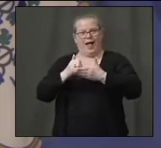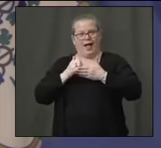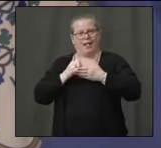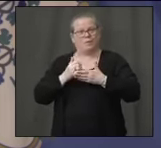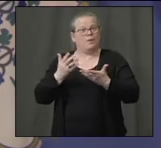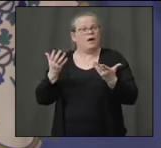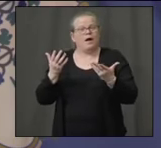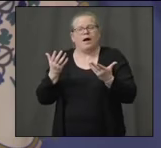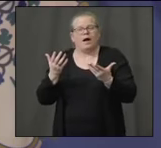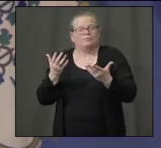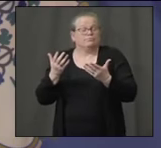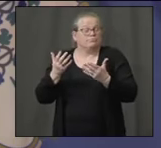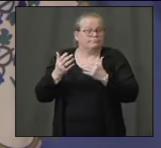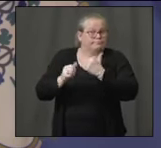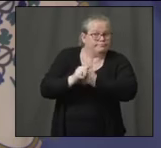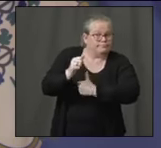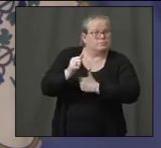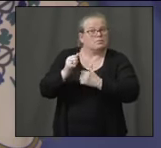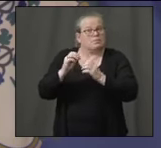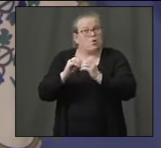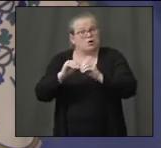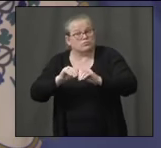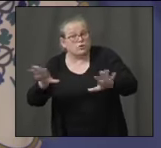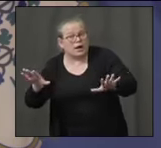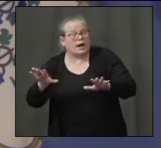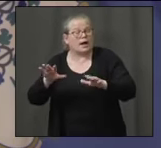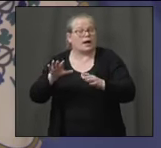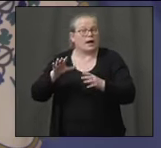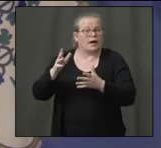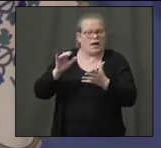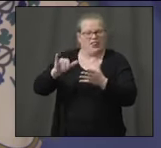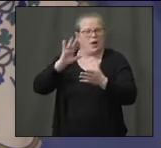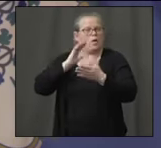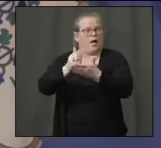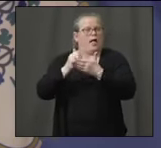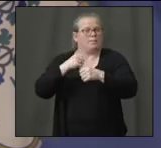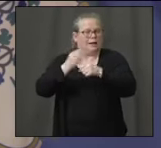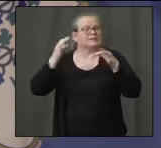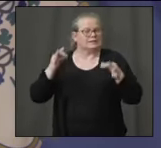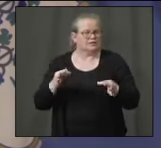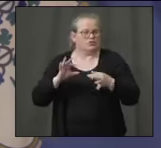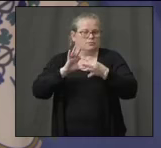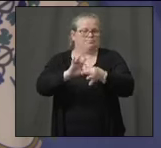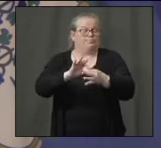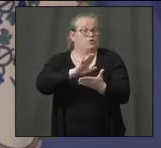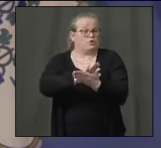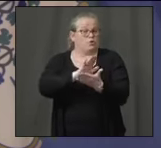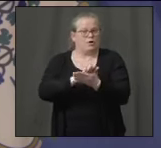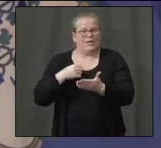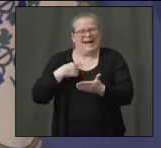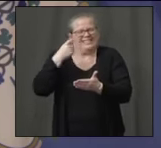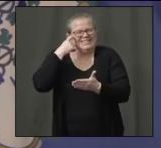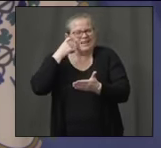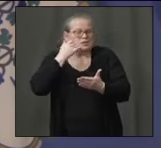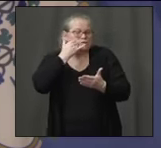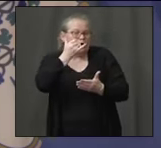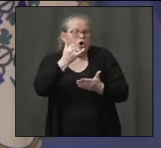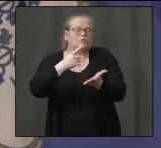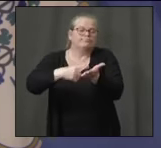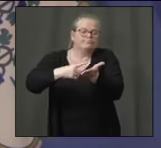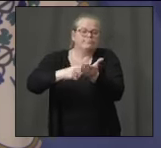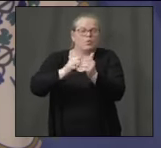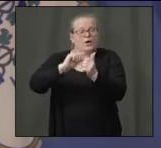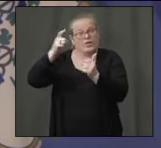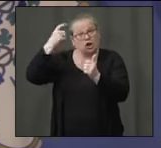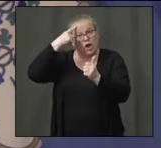and be able to make better decisions as regards schools. I was just on the phone with Governor Baker from Massachusetts